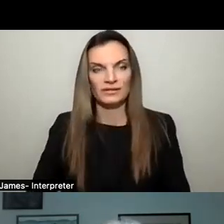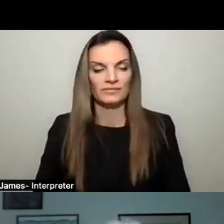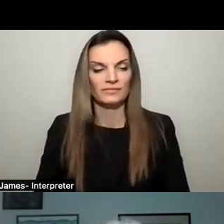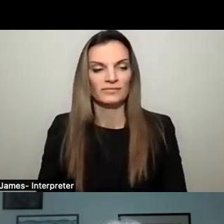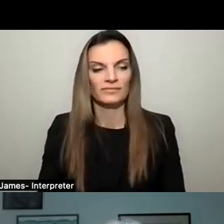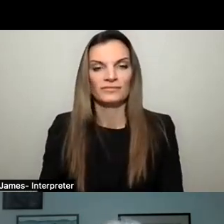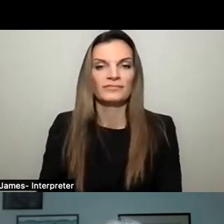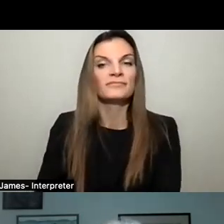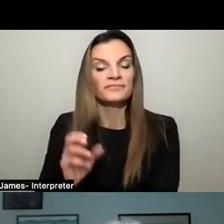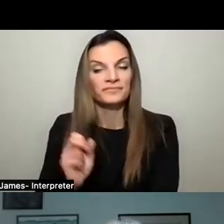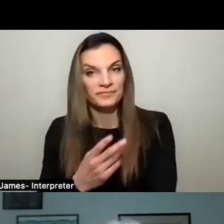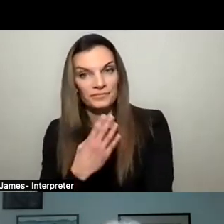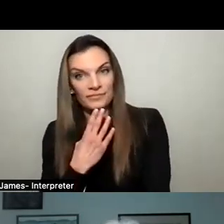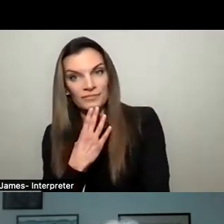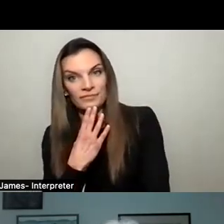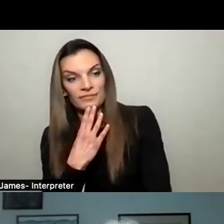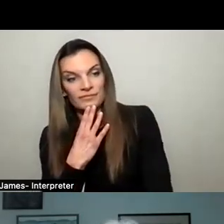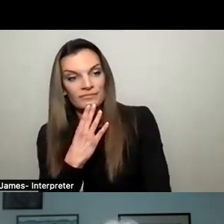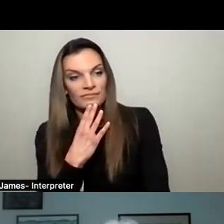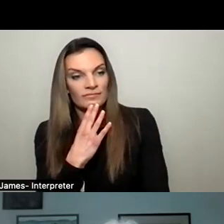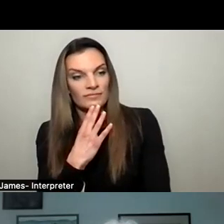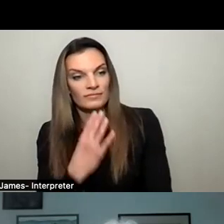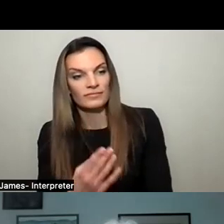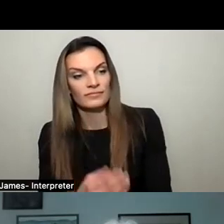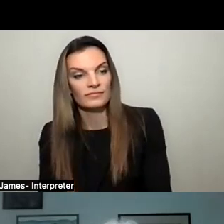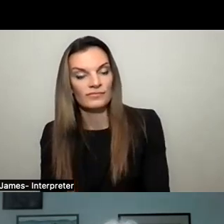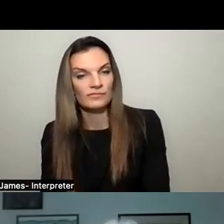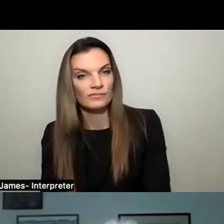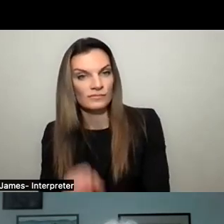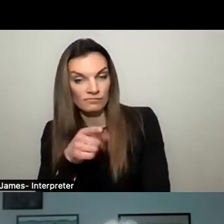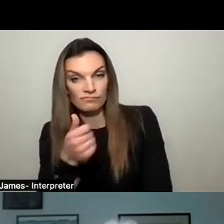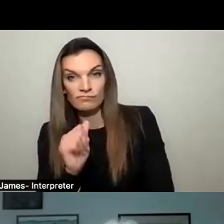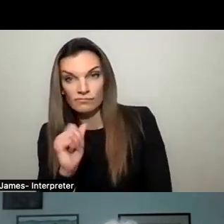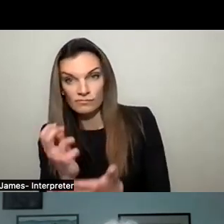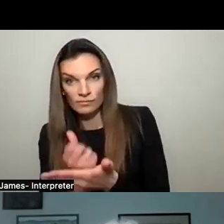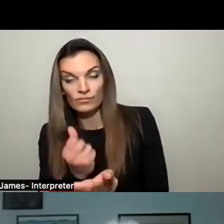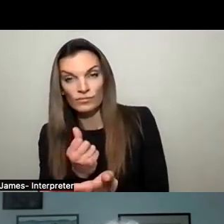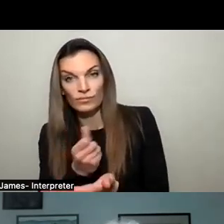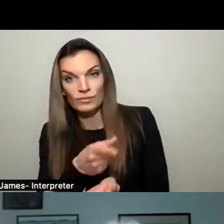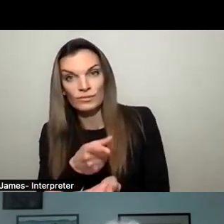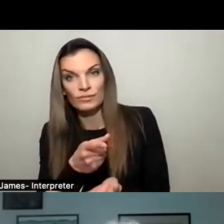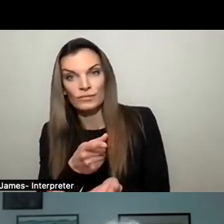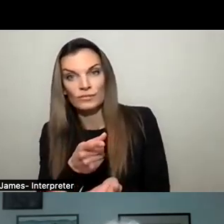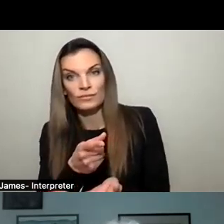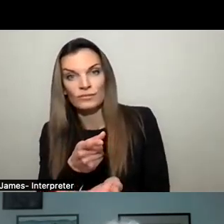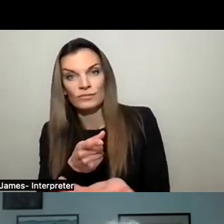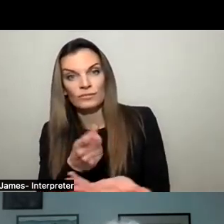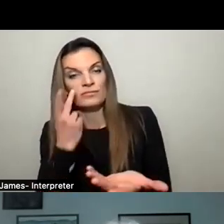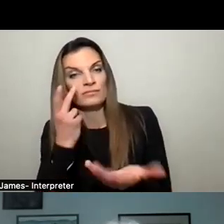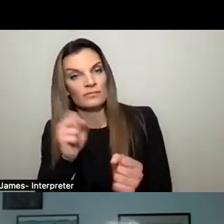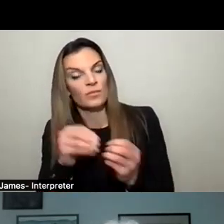Thank you. Ken, opportunities that you see to create more affordable housing in the village?